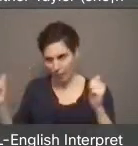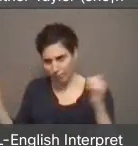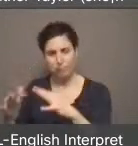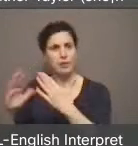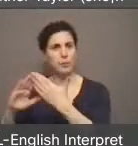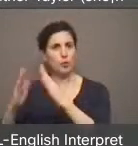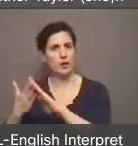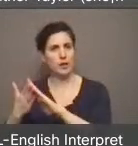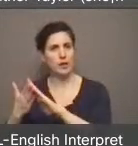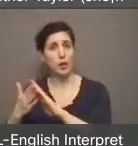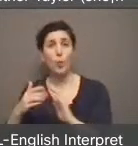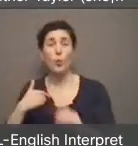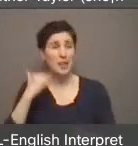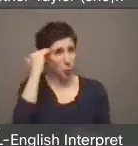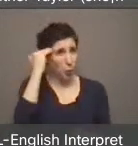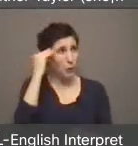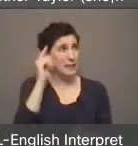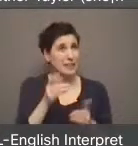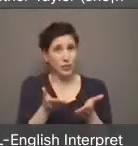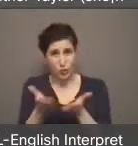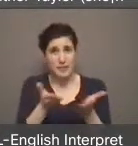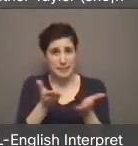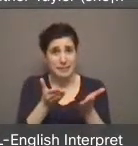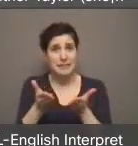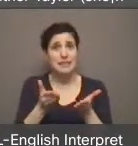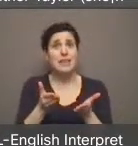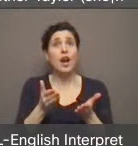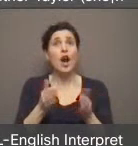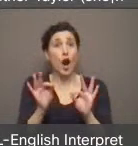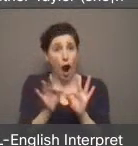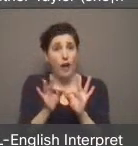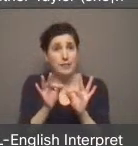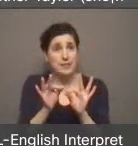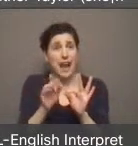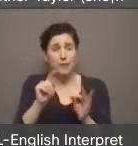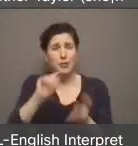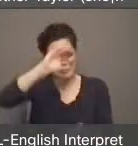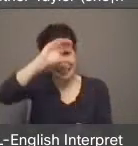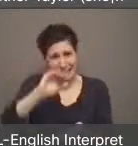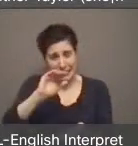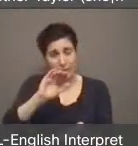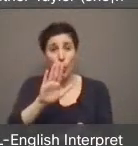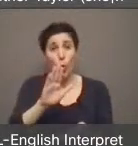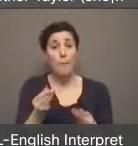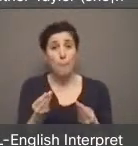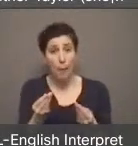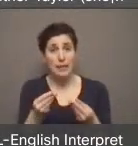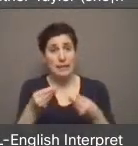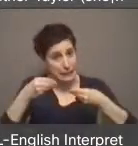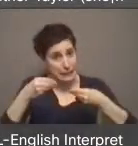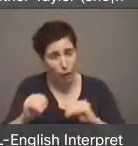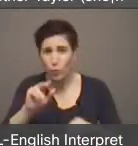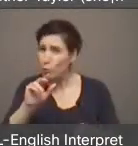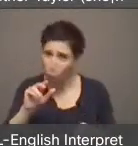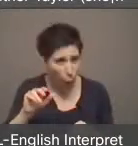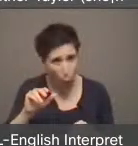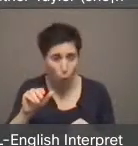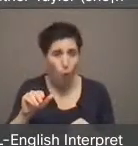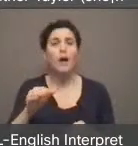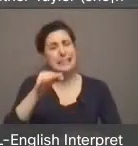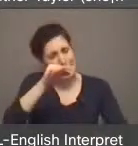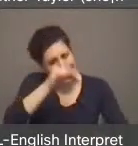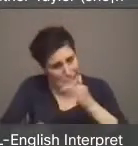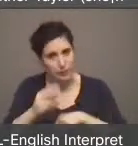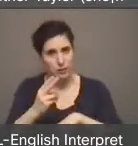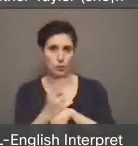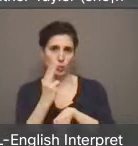crush costs downward, or we're going to lose the services. So please don't sell those buildings. We'll put them to really good use, and we will